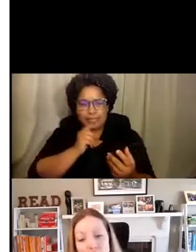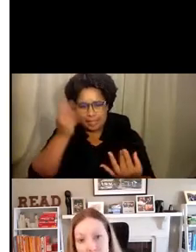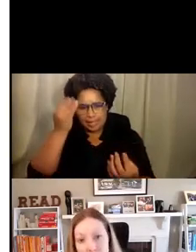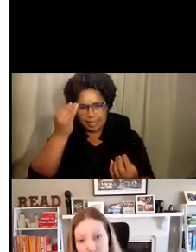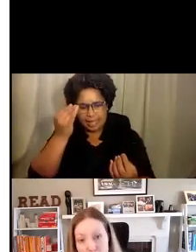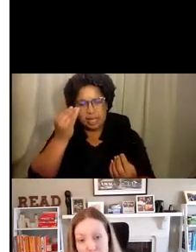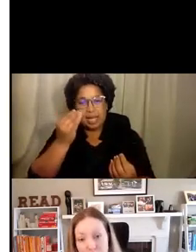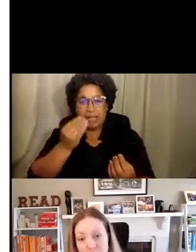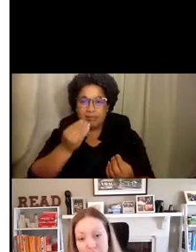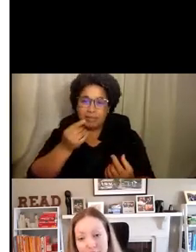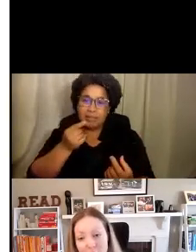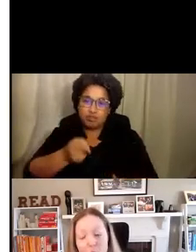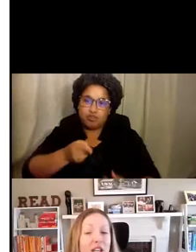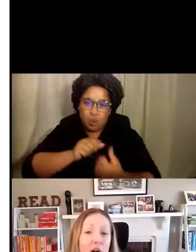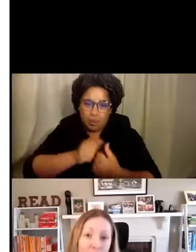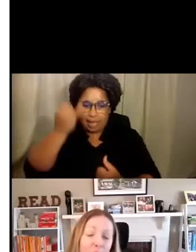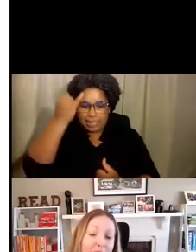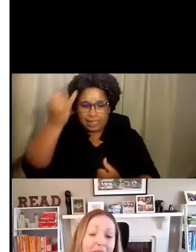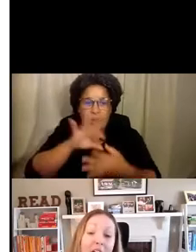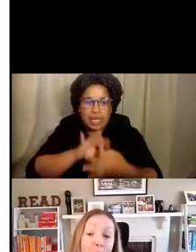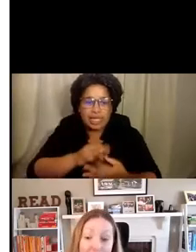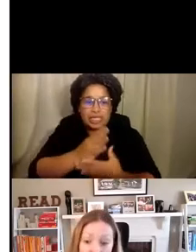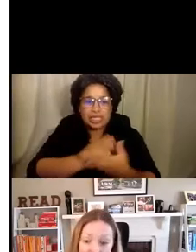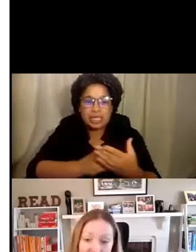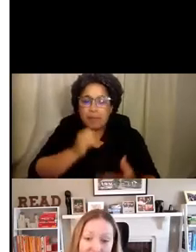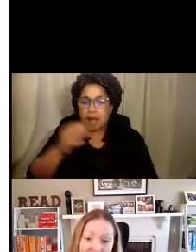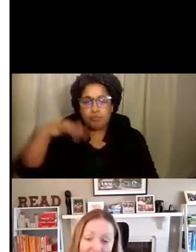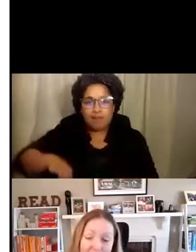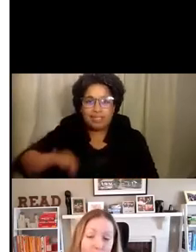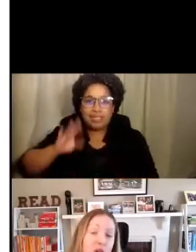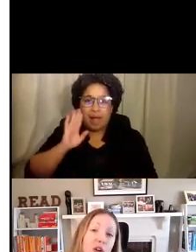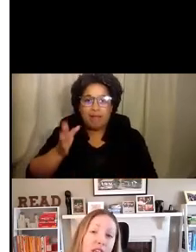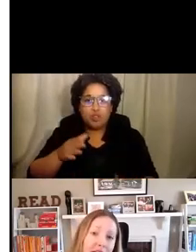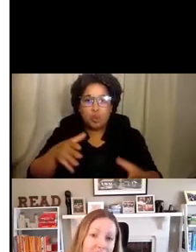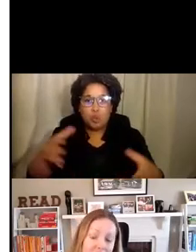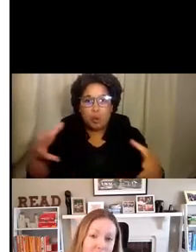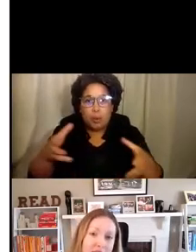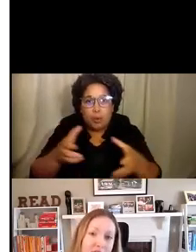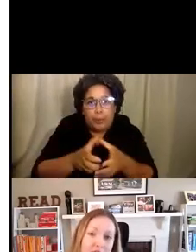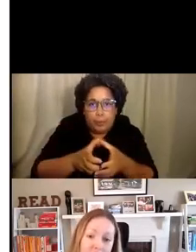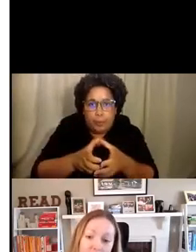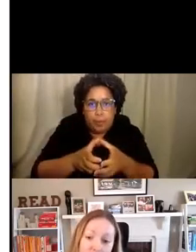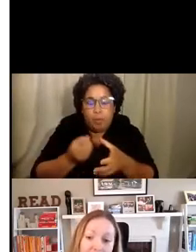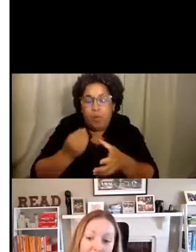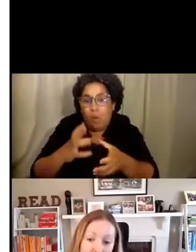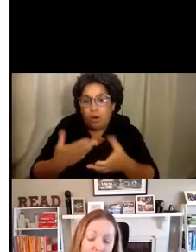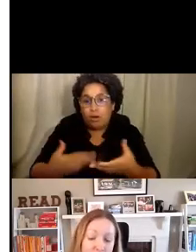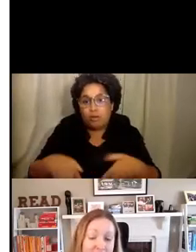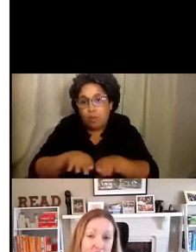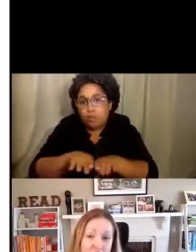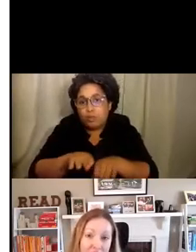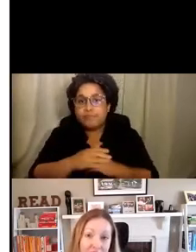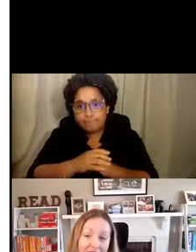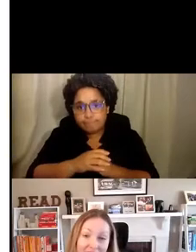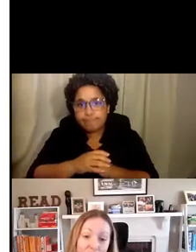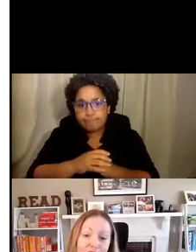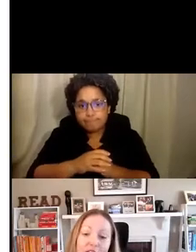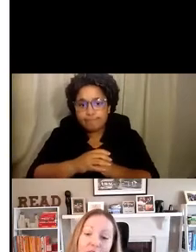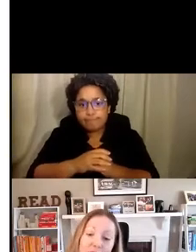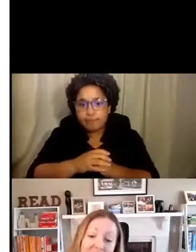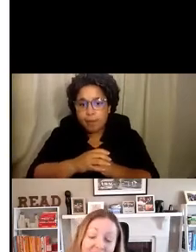or close their doors. We don't know by how much yet, but early estimates of the contraction range